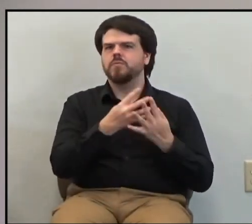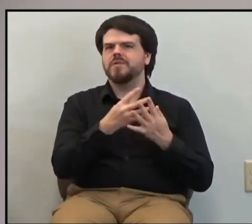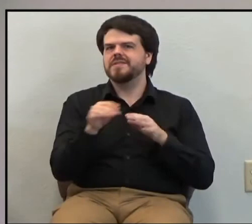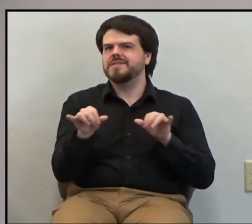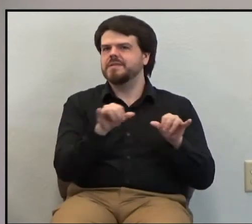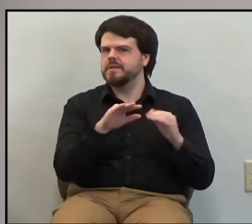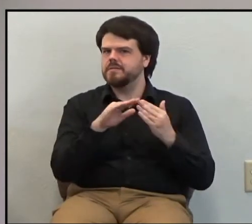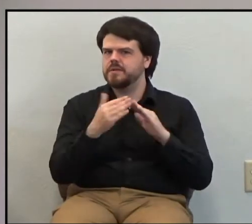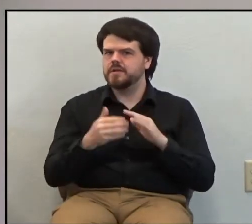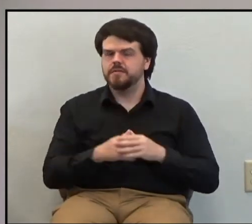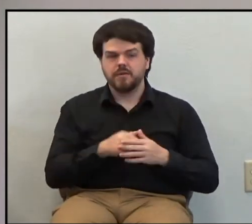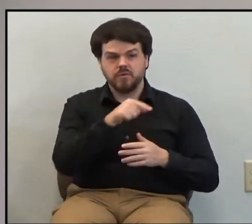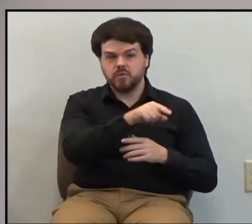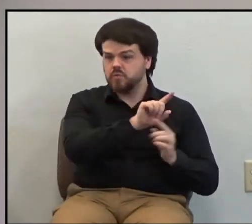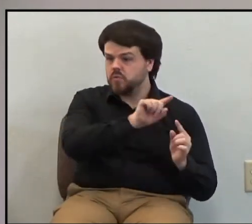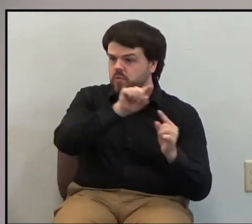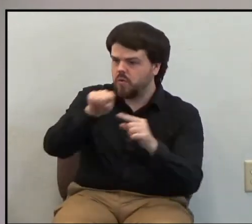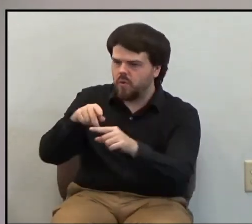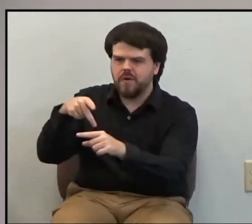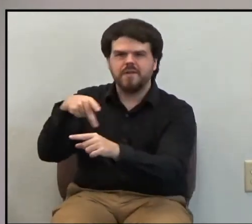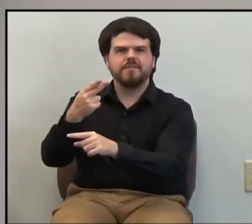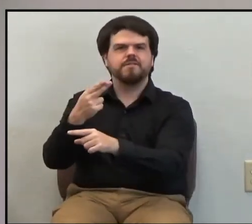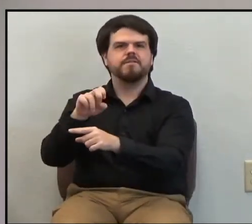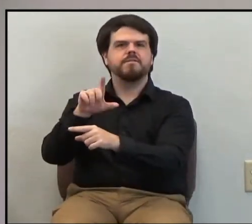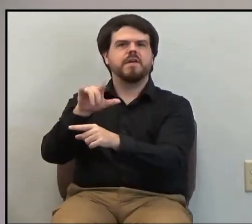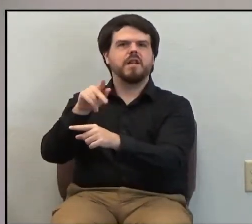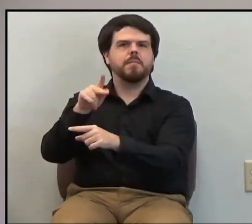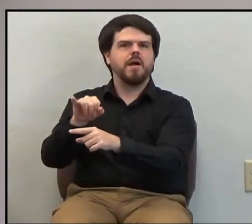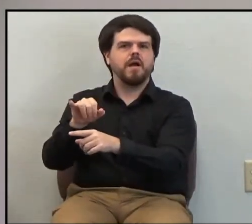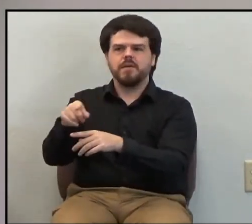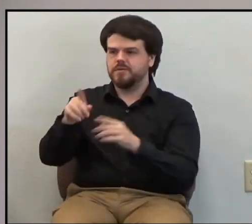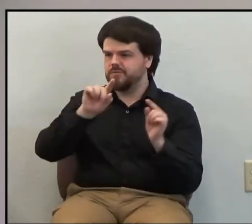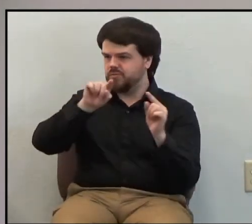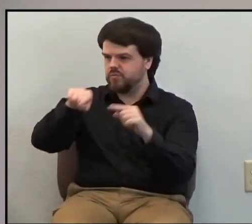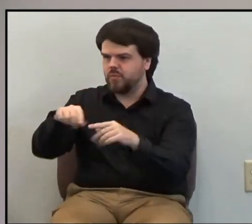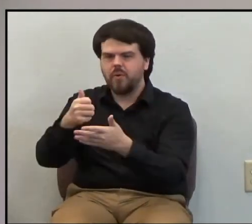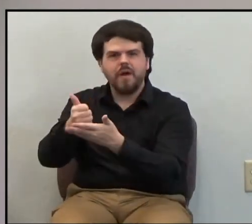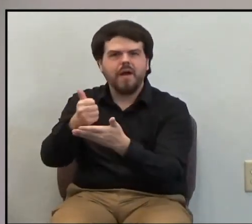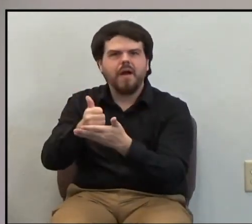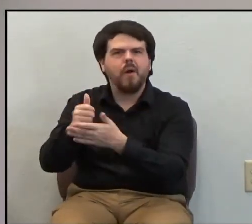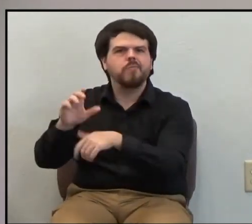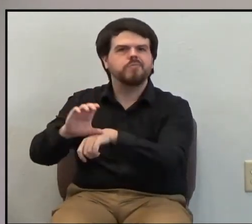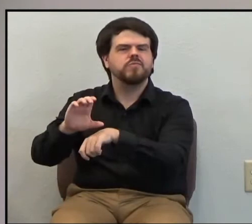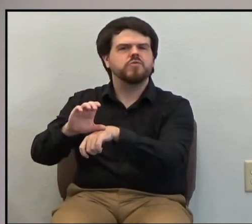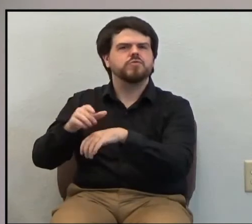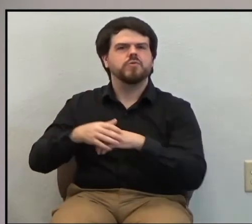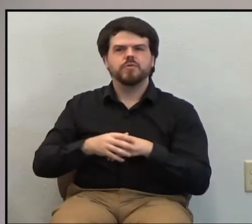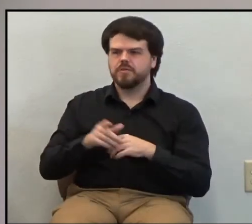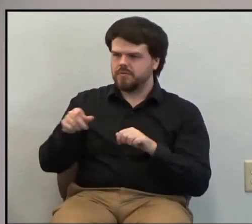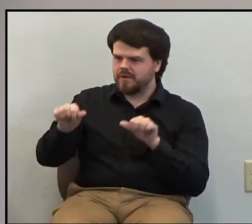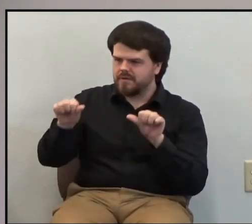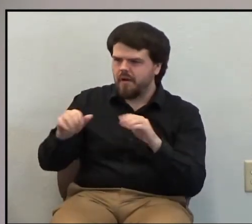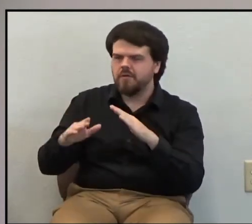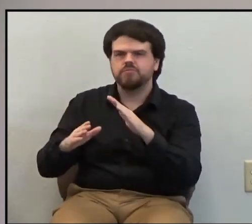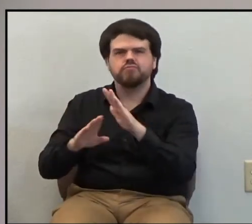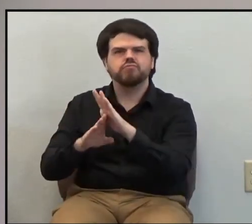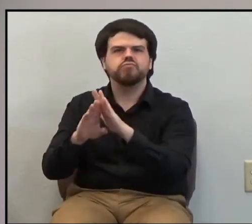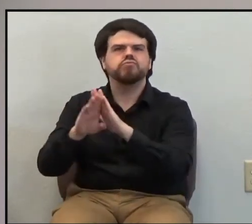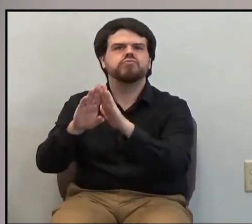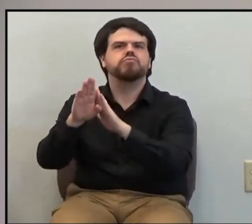to go to Philippi and help the church there to work through difficulties and grow into a mature